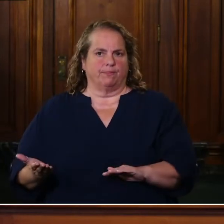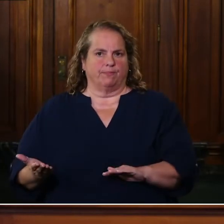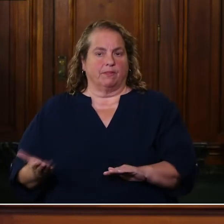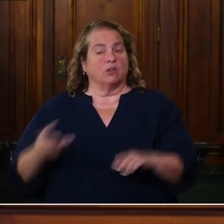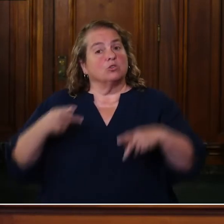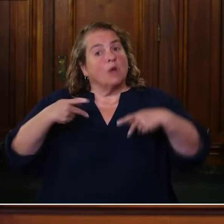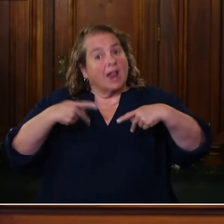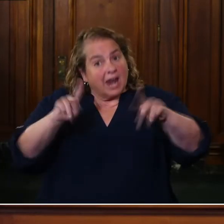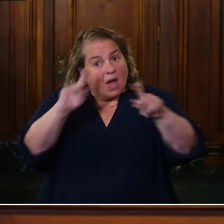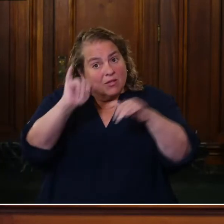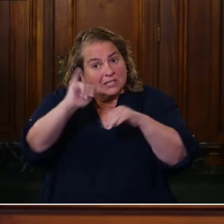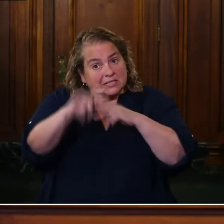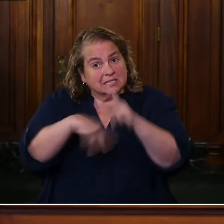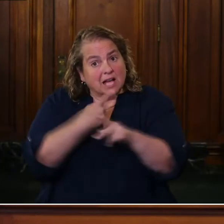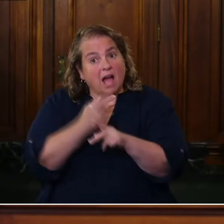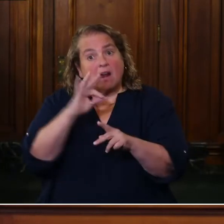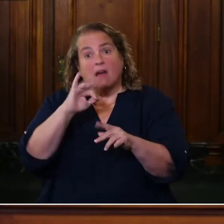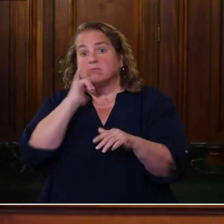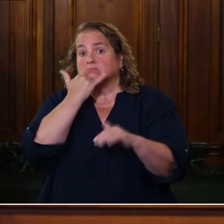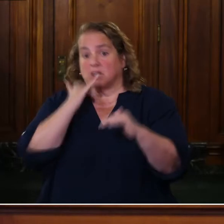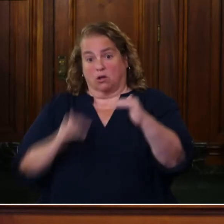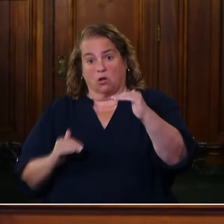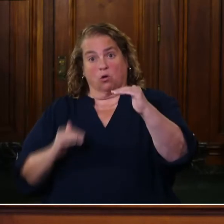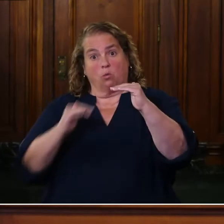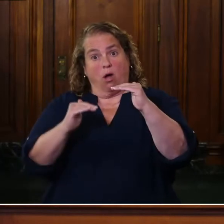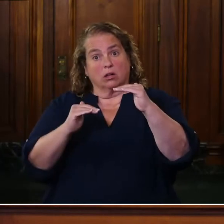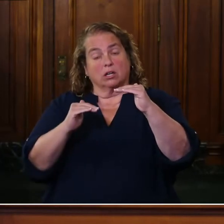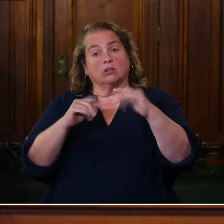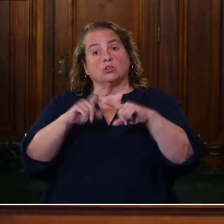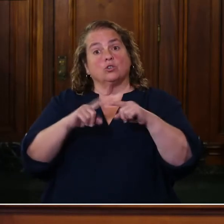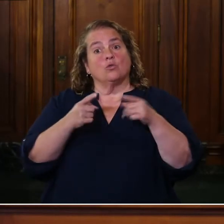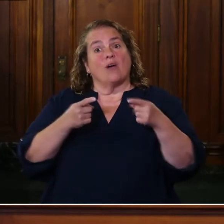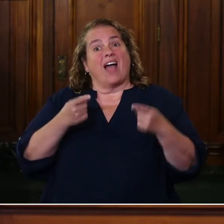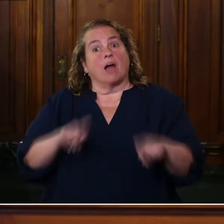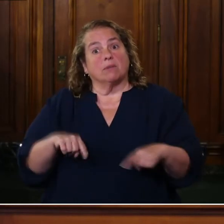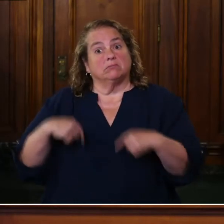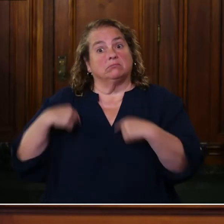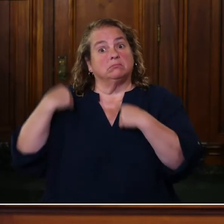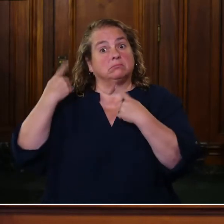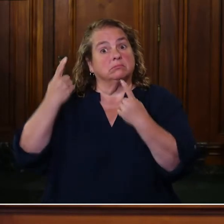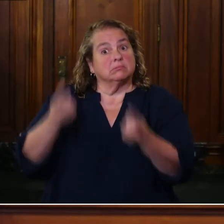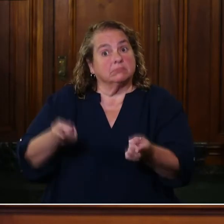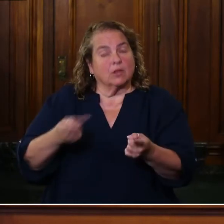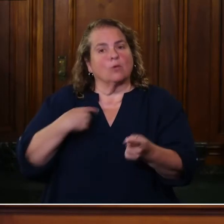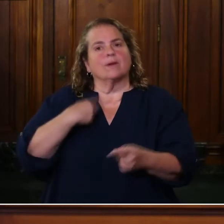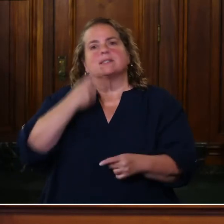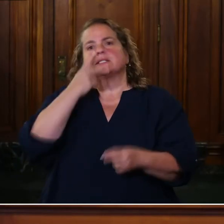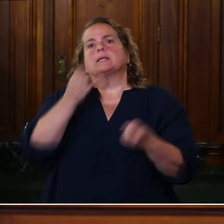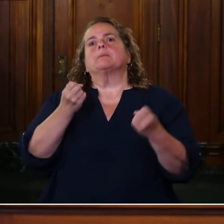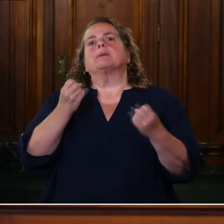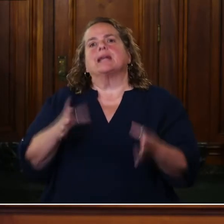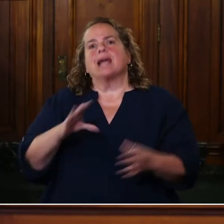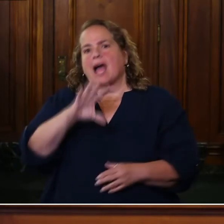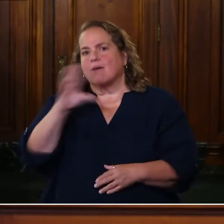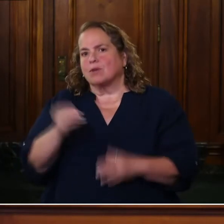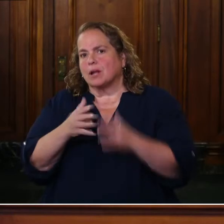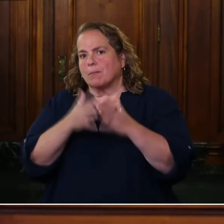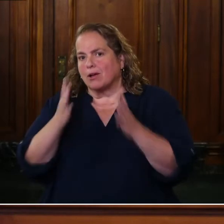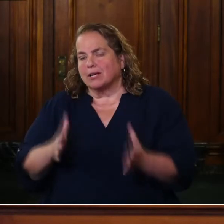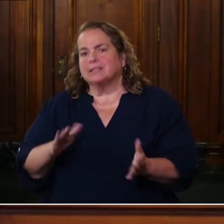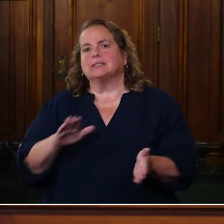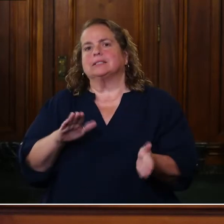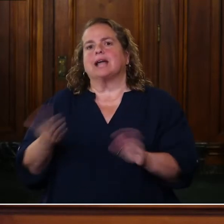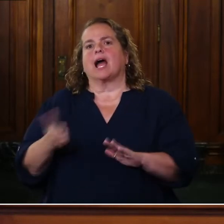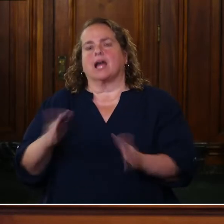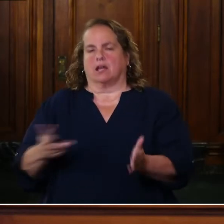type of inequality to exist for as long as it has, we see African Americans dying at